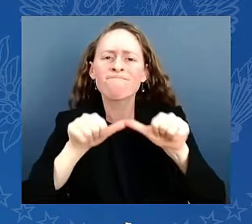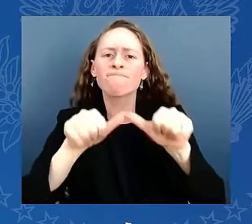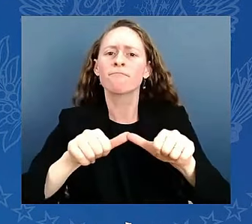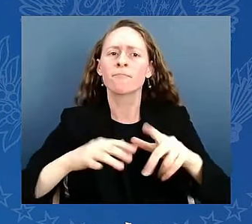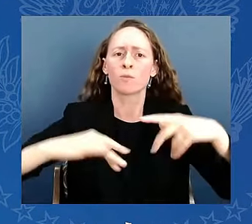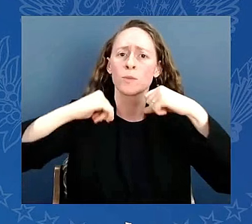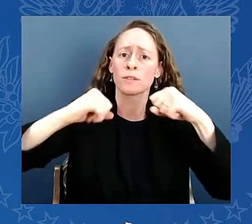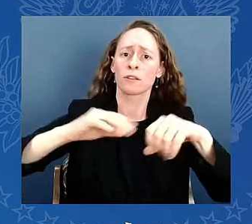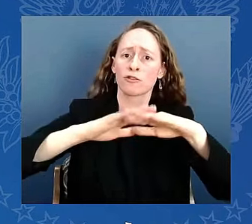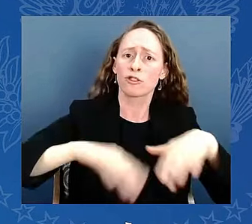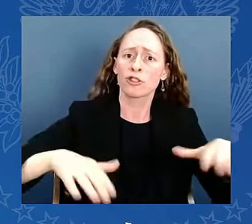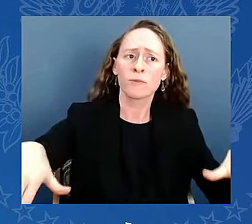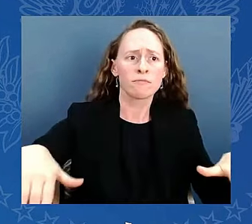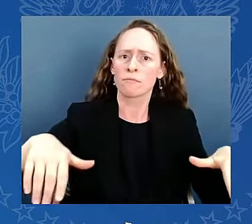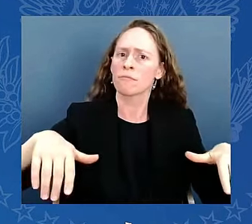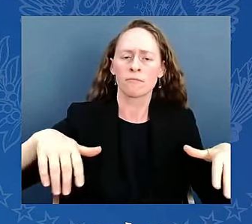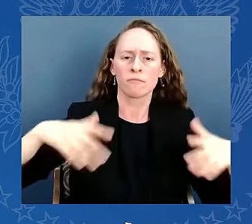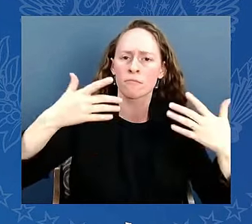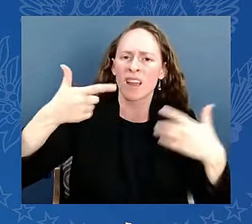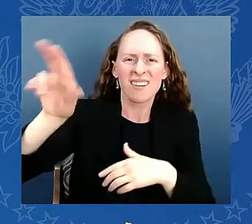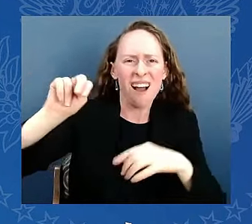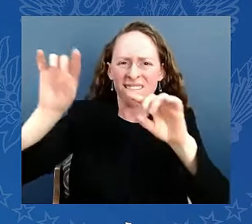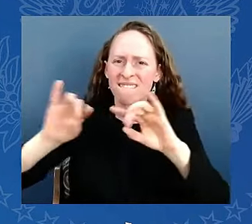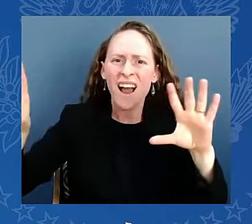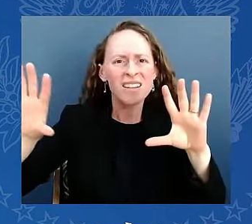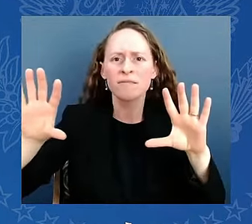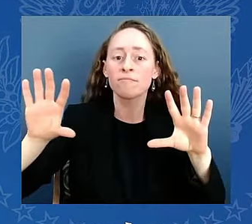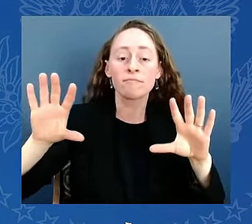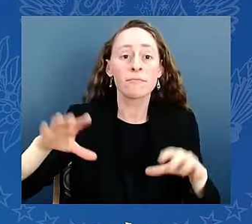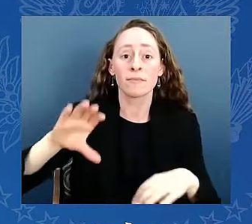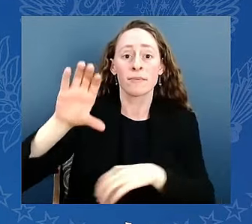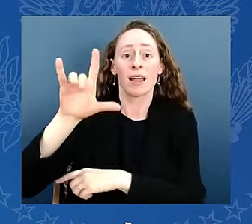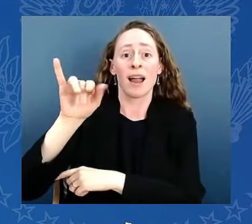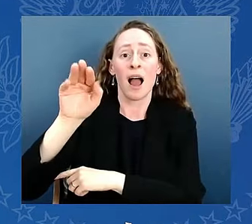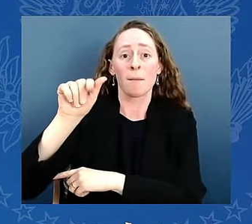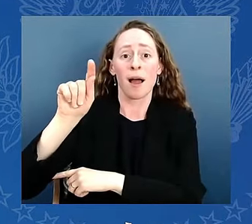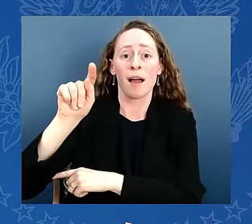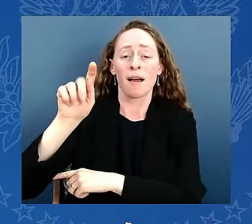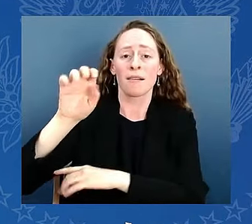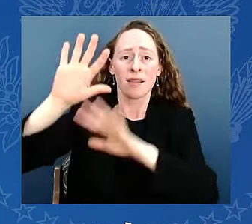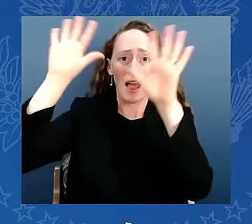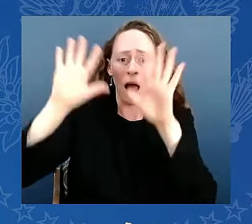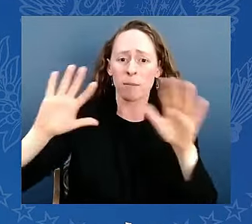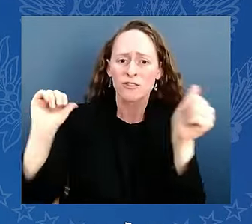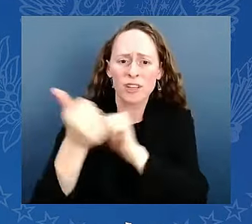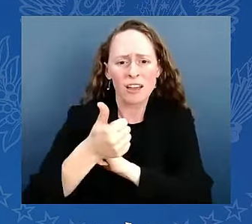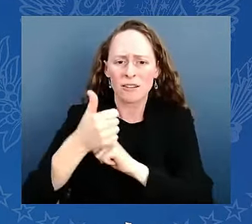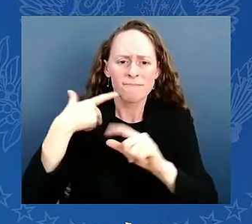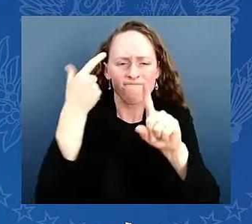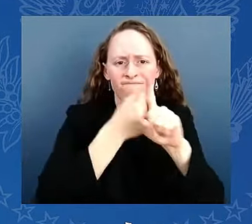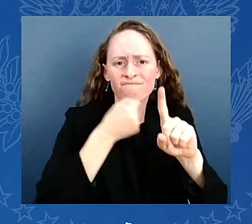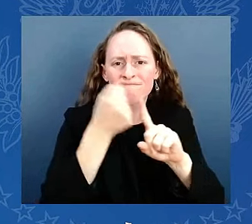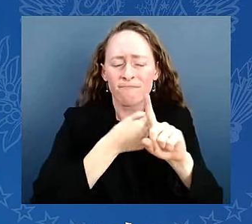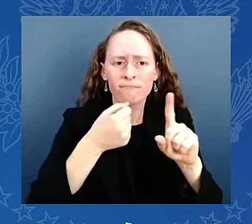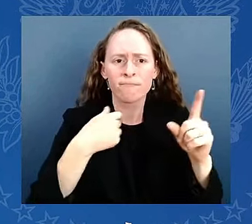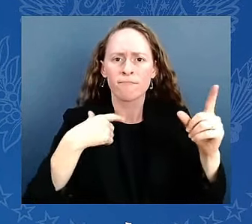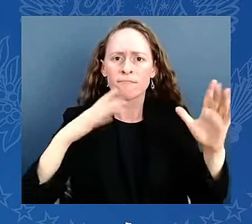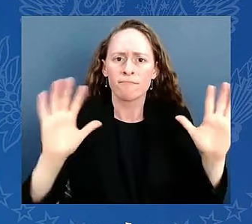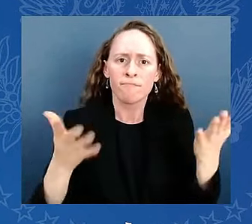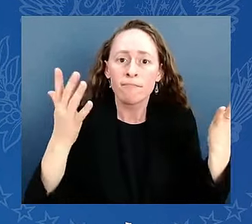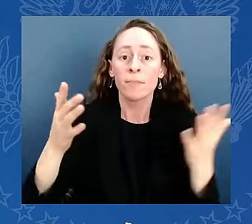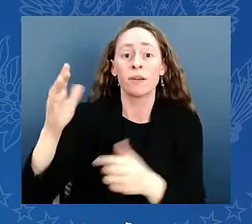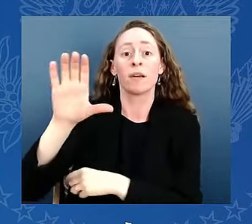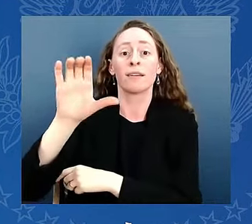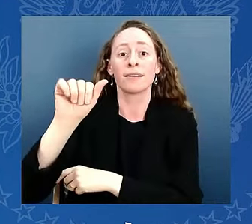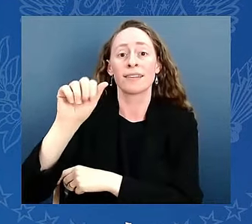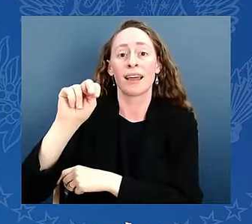existential threat. And I will keep fighting for my cancer moonshot so we can end cancer as we know it, because we